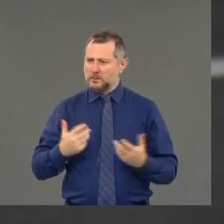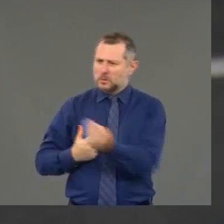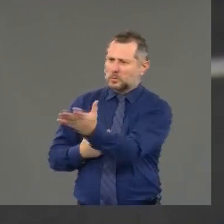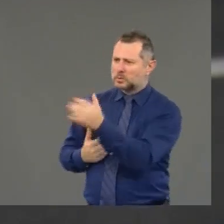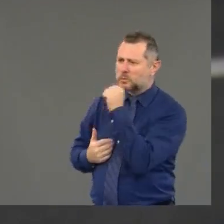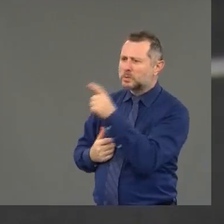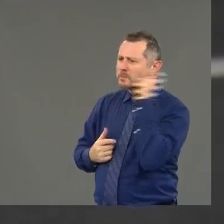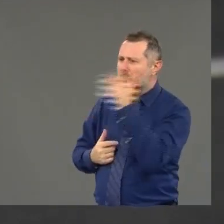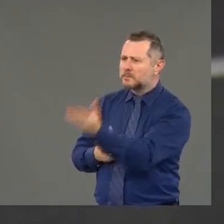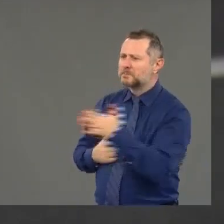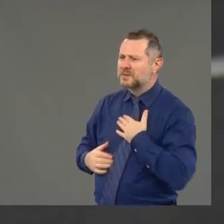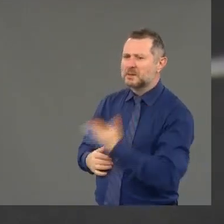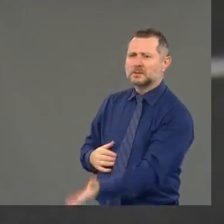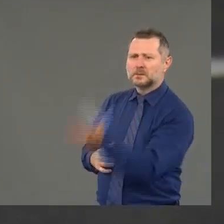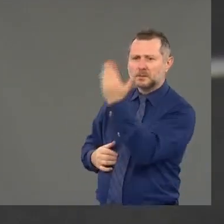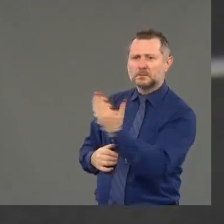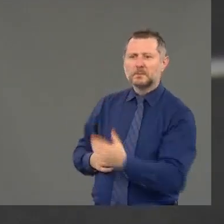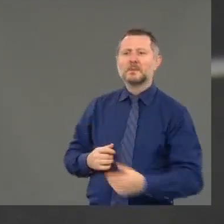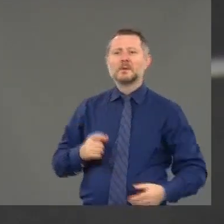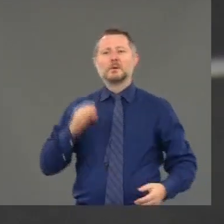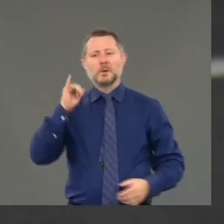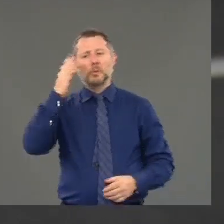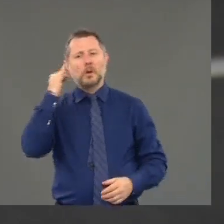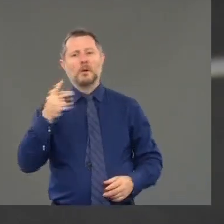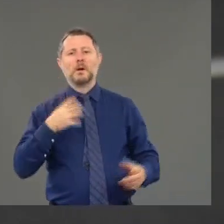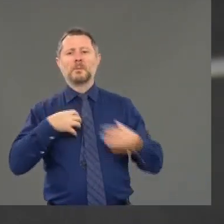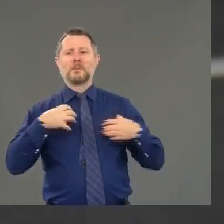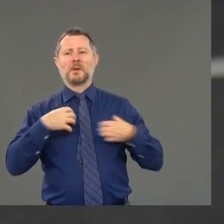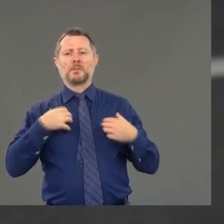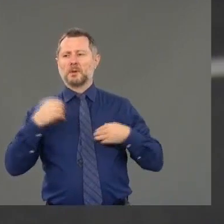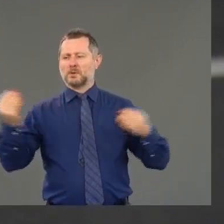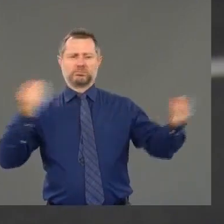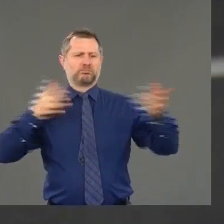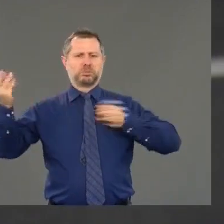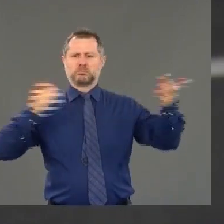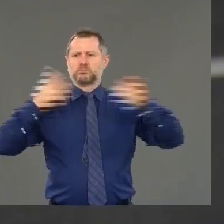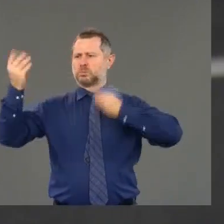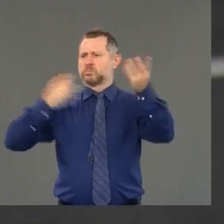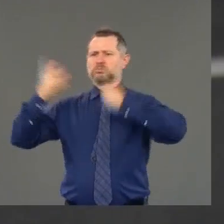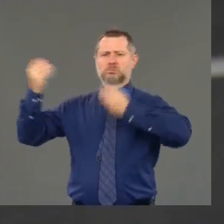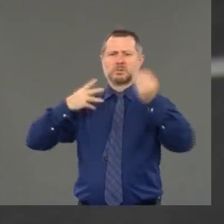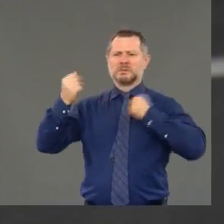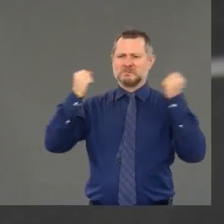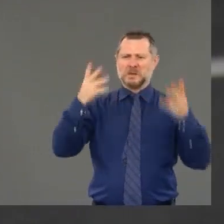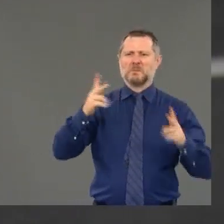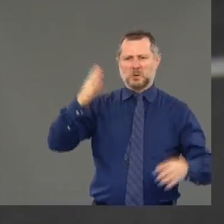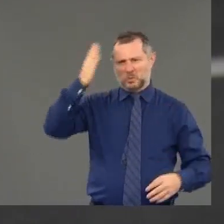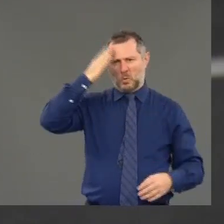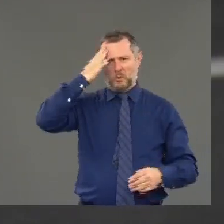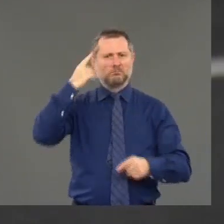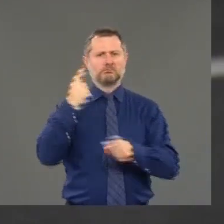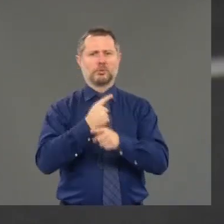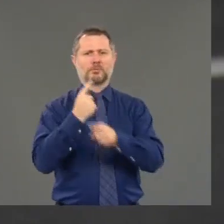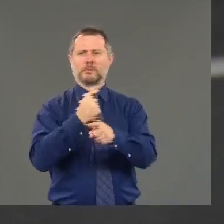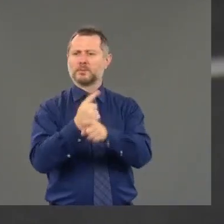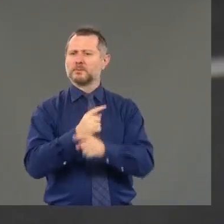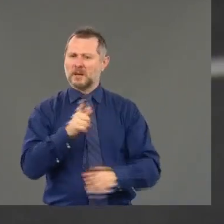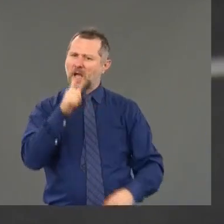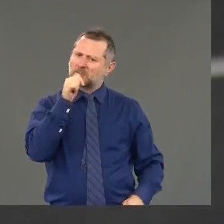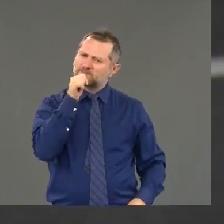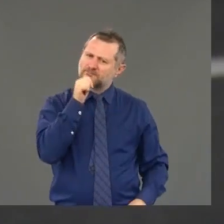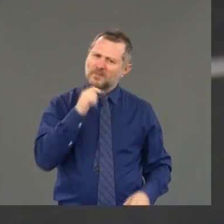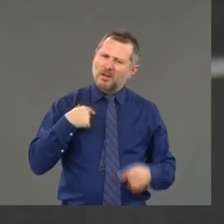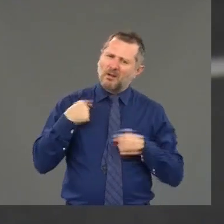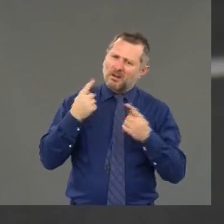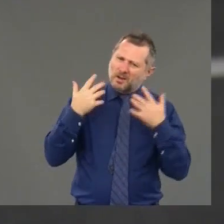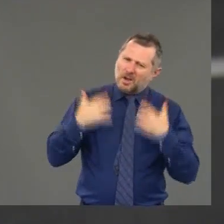So I think that's why there are so many complaints. There are a lot of conscientious people who paid a very high price, did